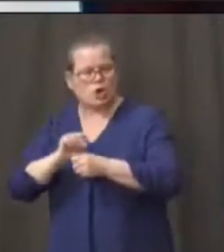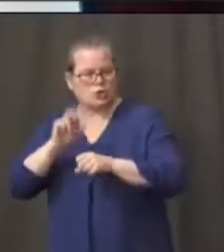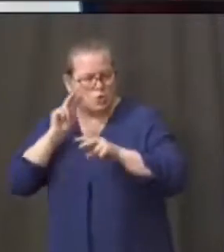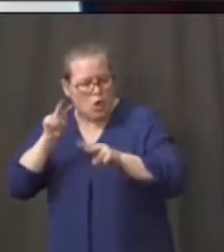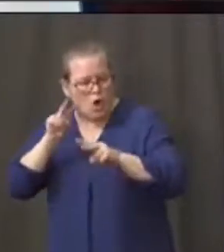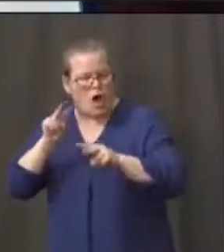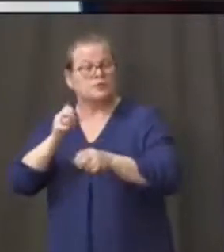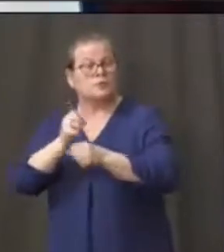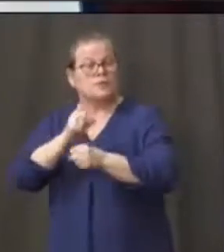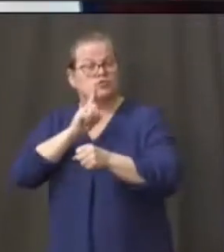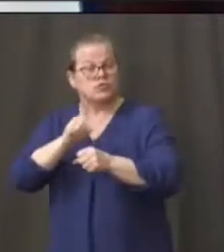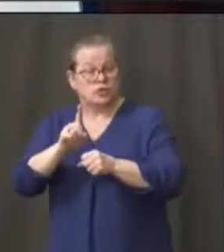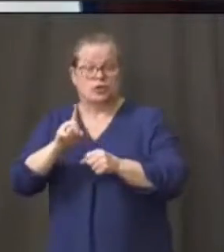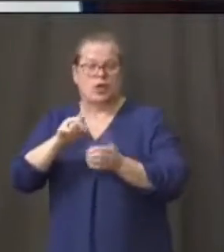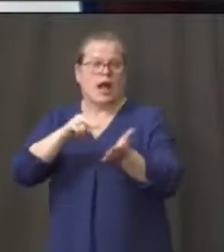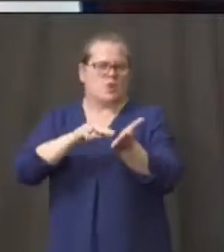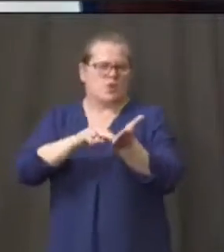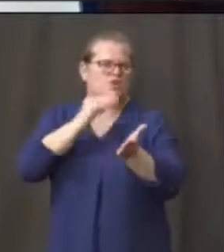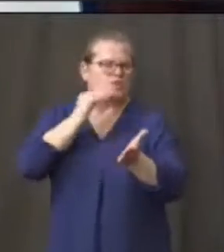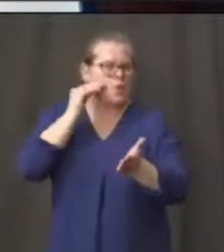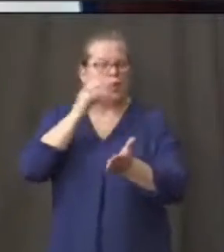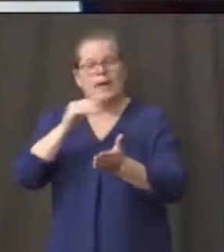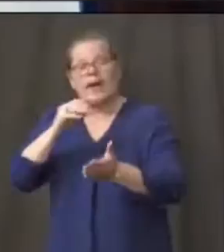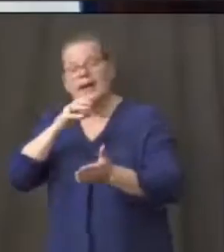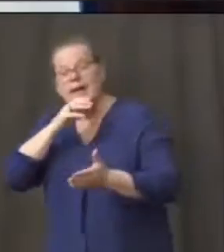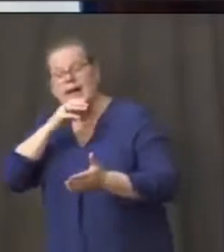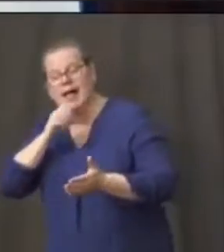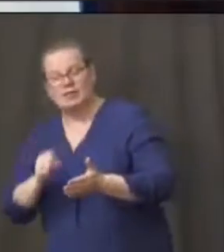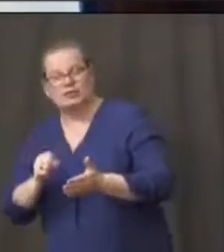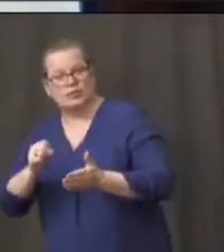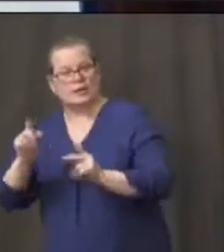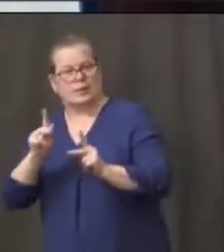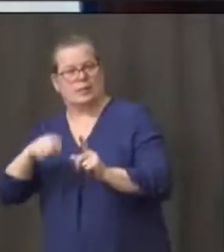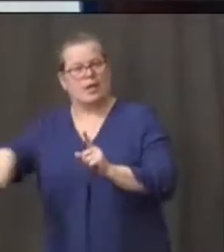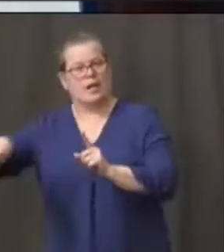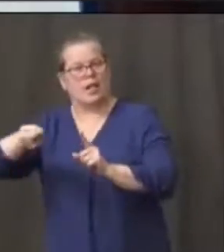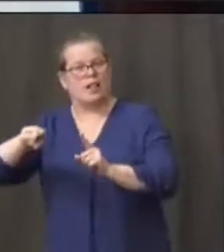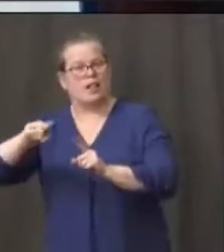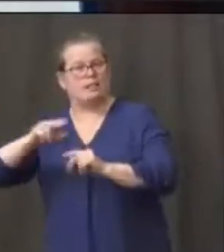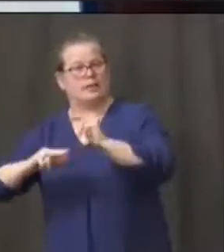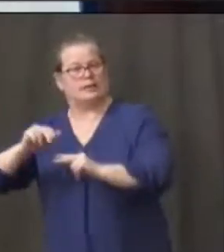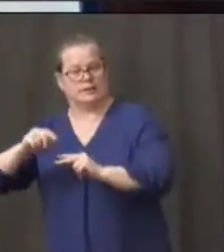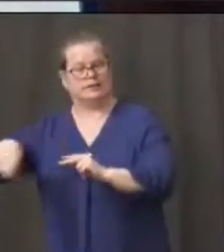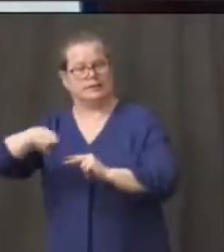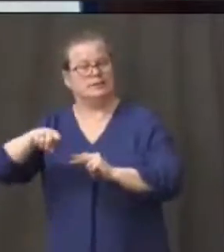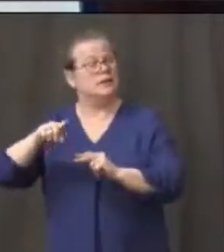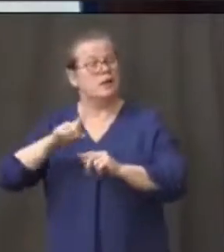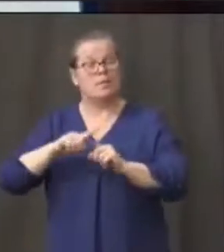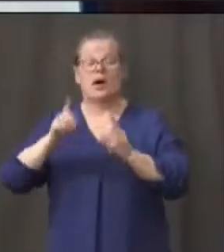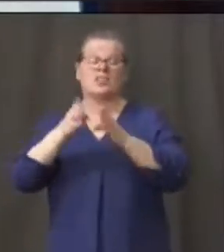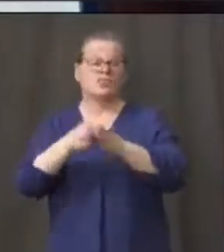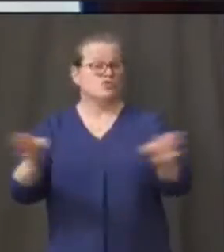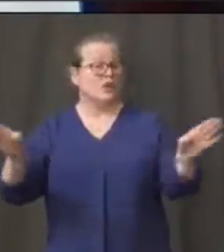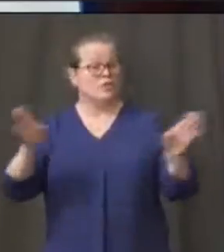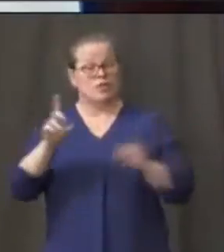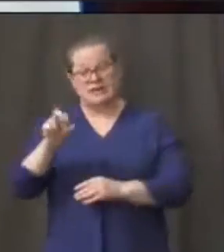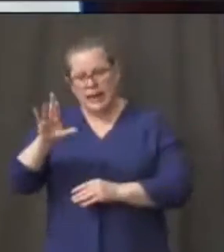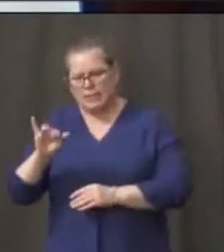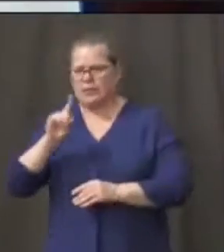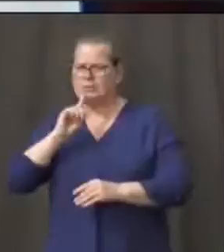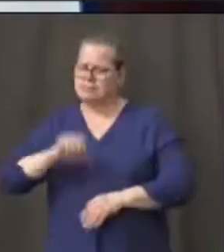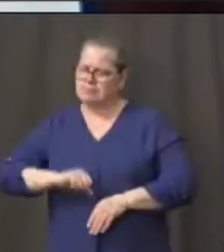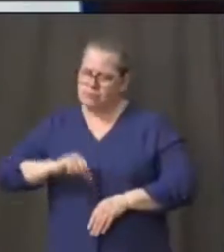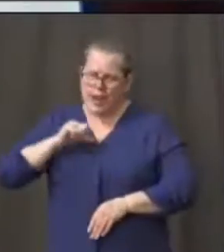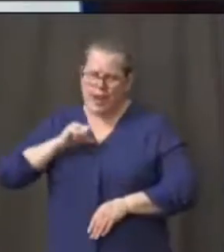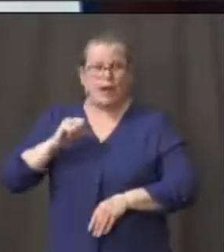nursing homes and our elderly care facilities. But in general, I am so proud to be leading this community, to be working with you, be